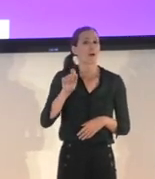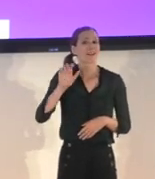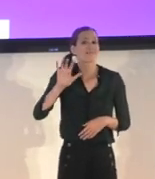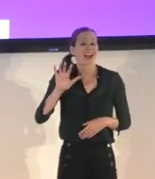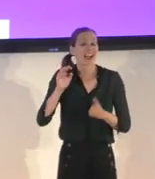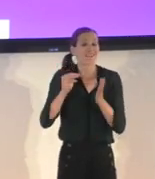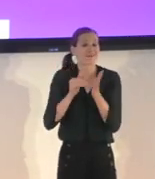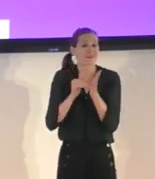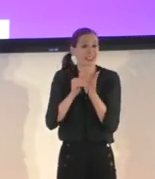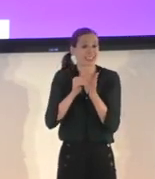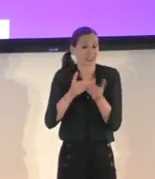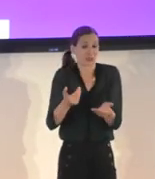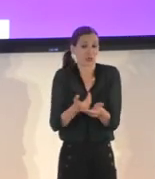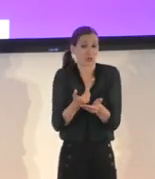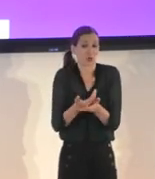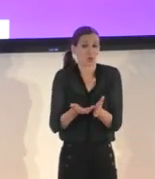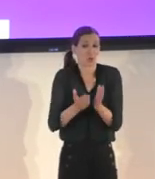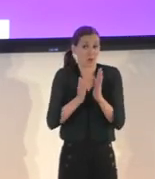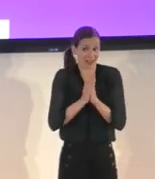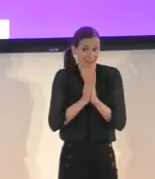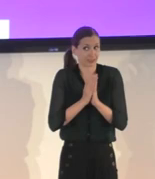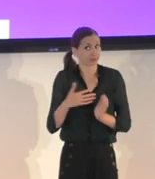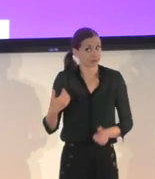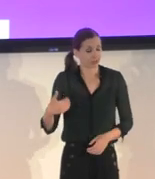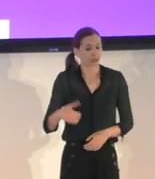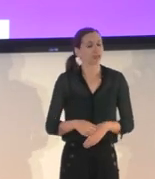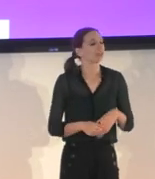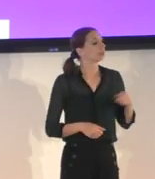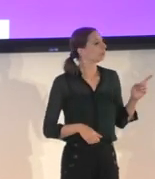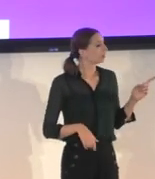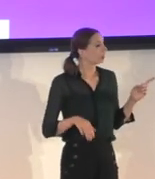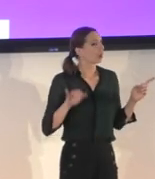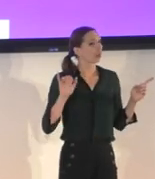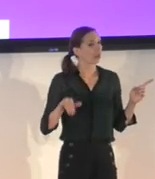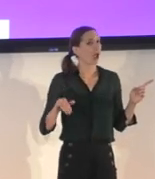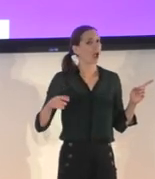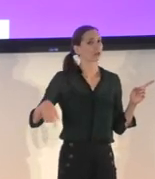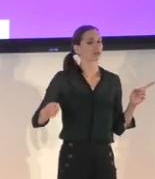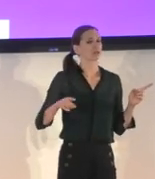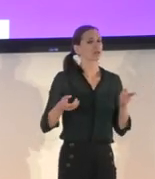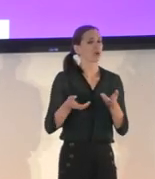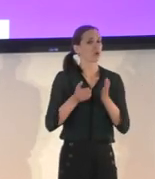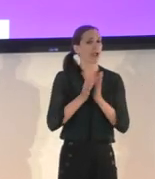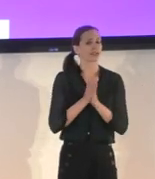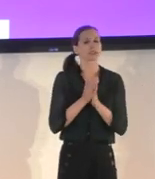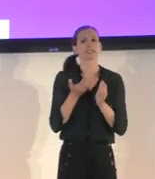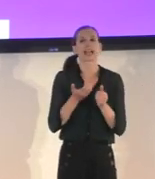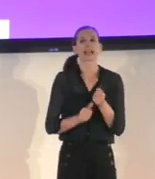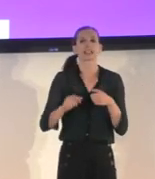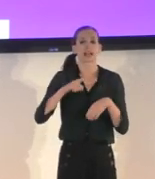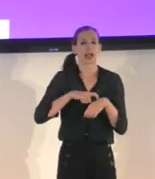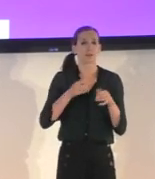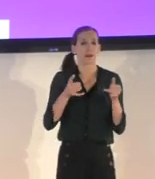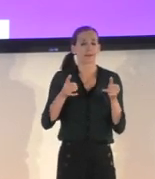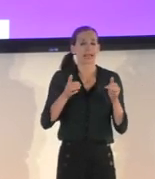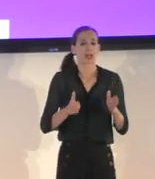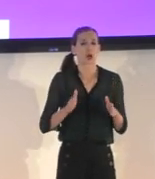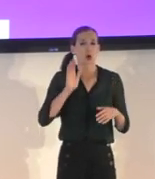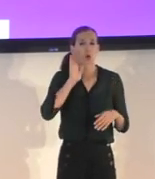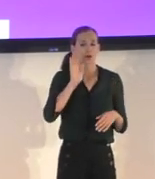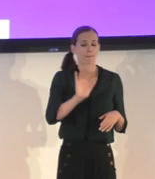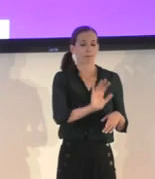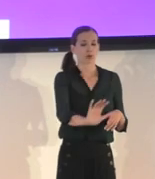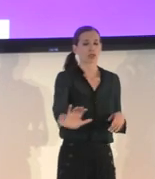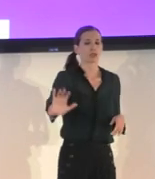from Quest 2 data. And these requests are basically any time a player puts their hand over an